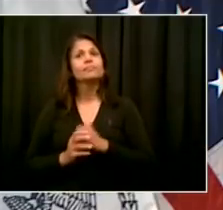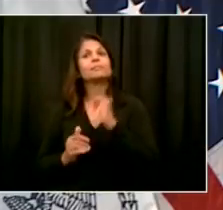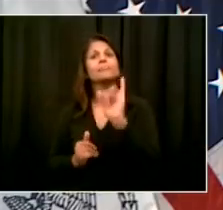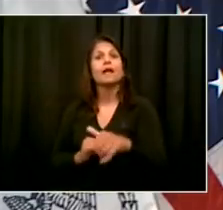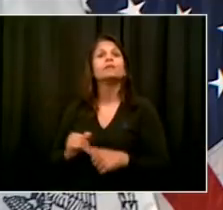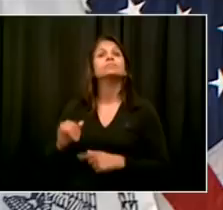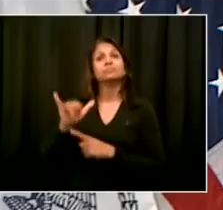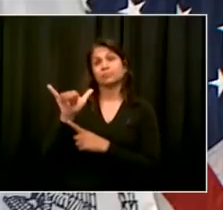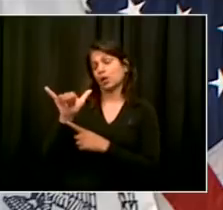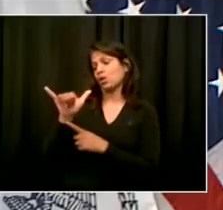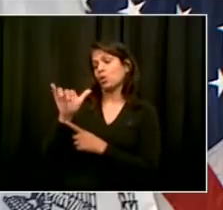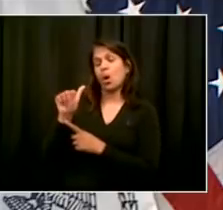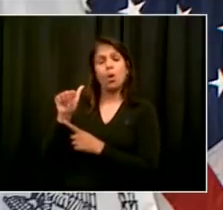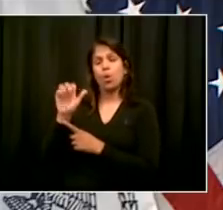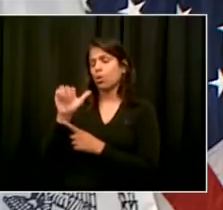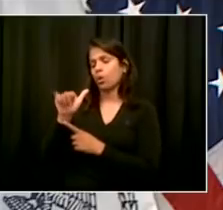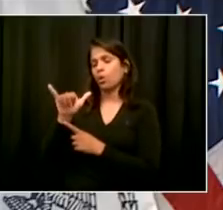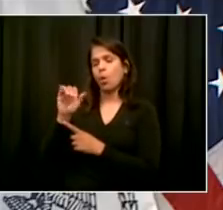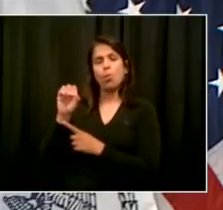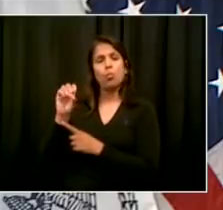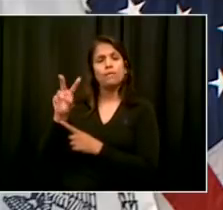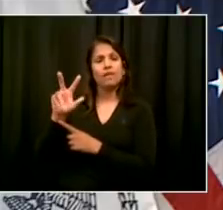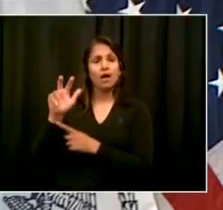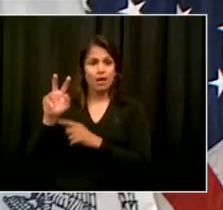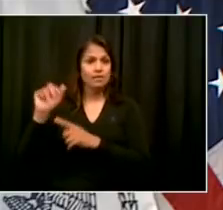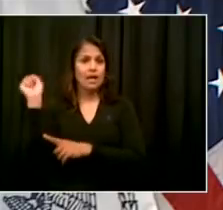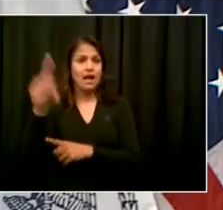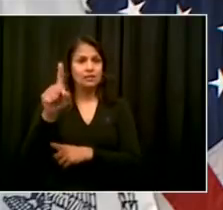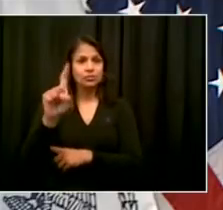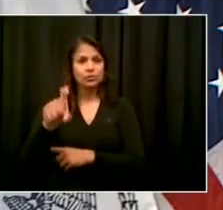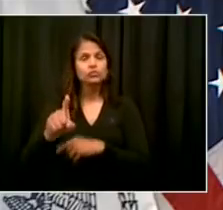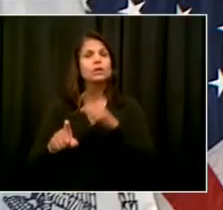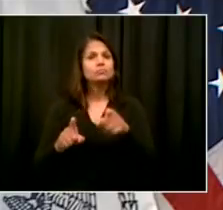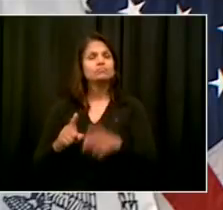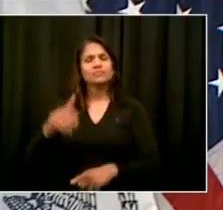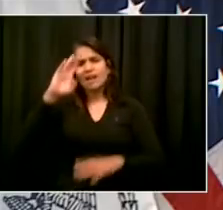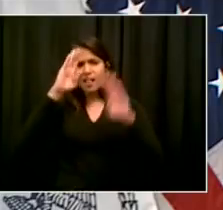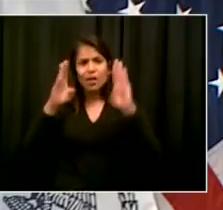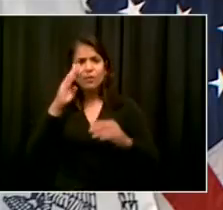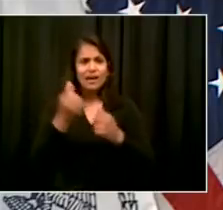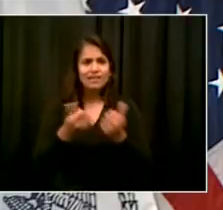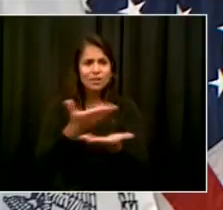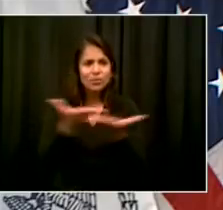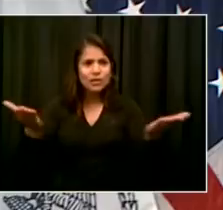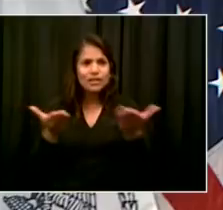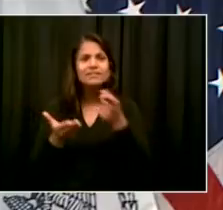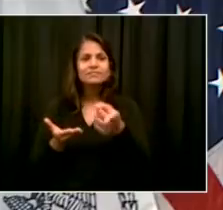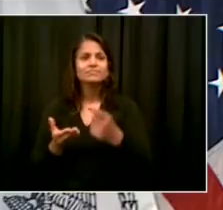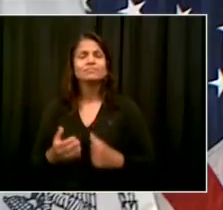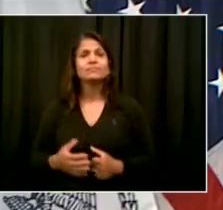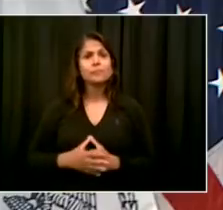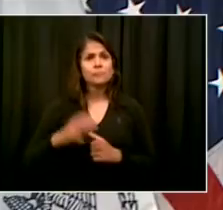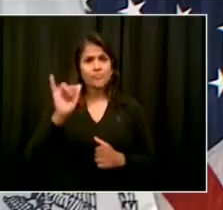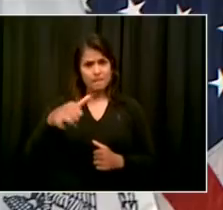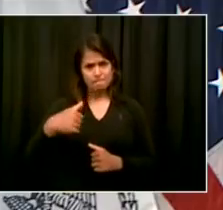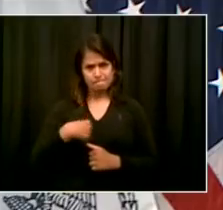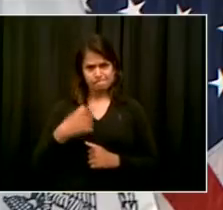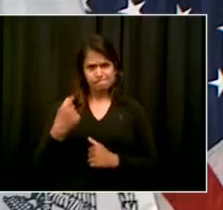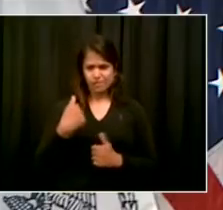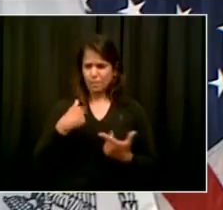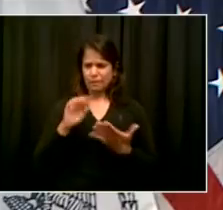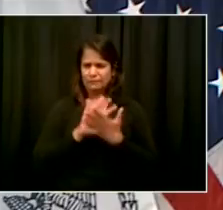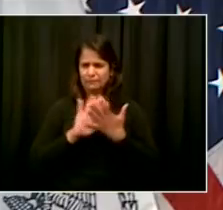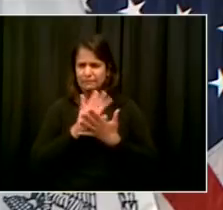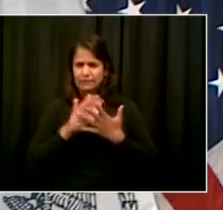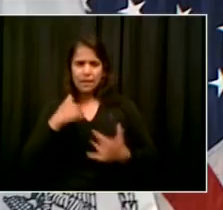Hi, everyone. I just wanted to get clarity on where these 2,000 additional educators are